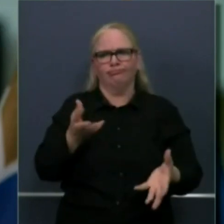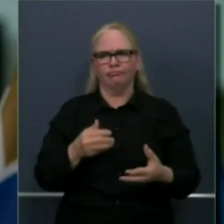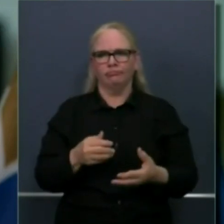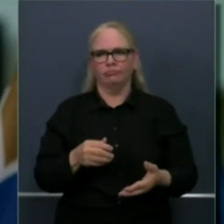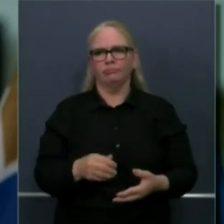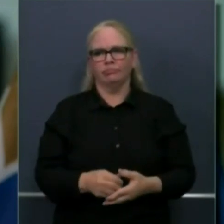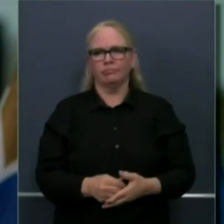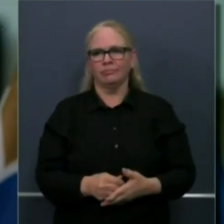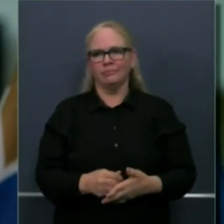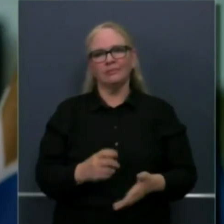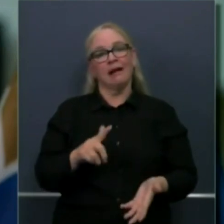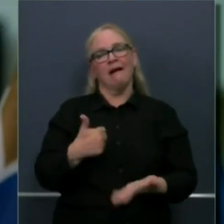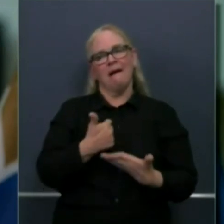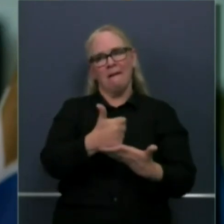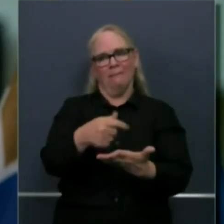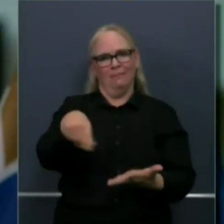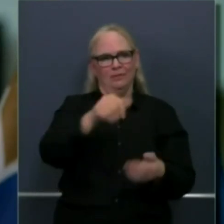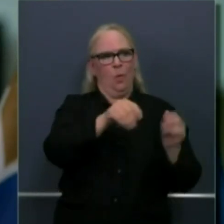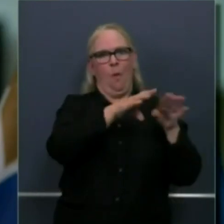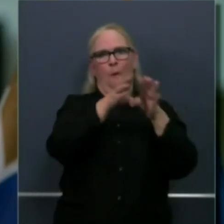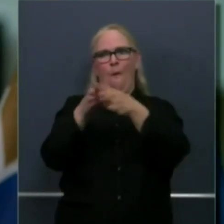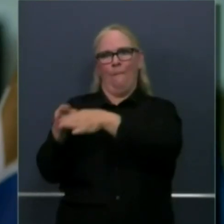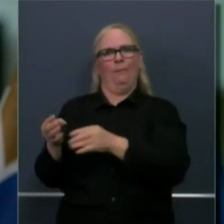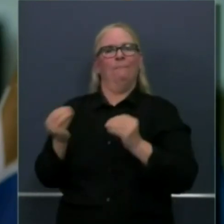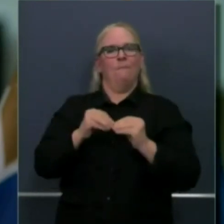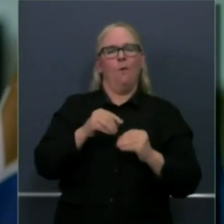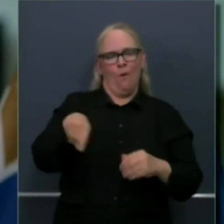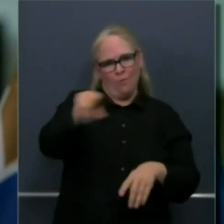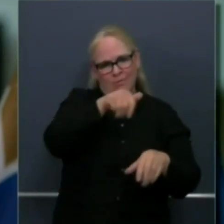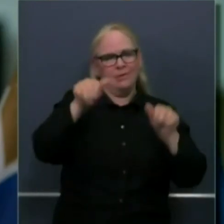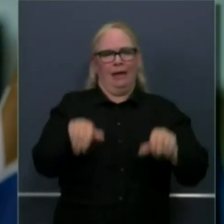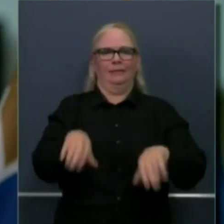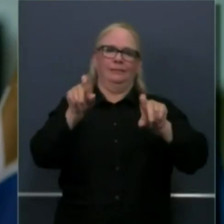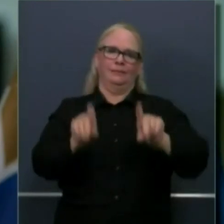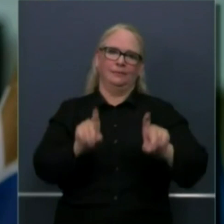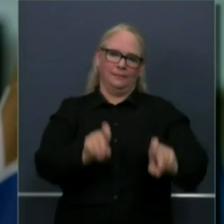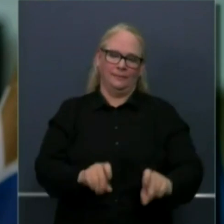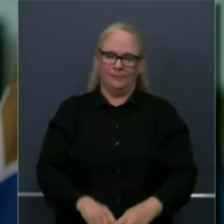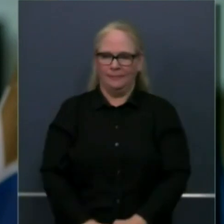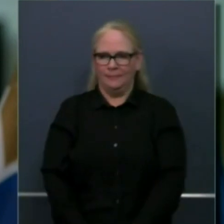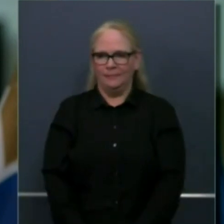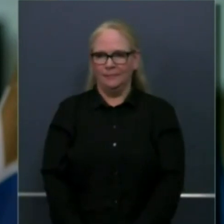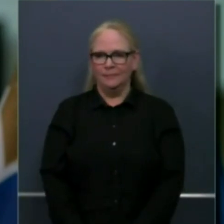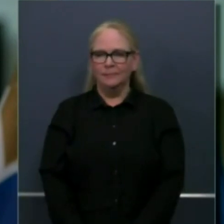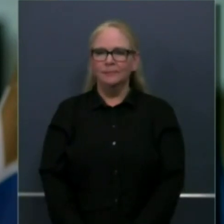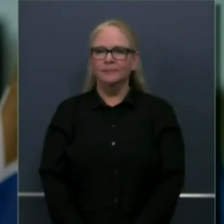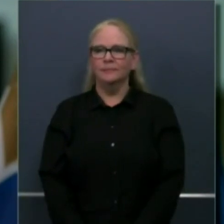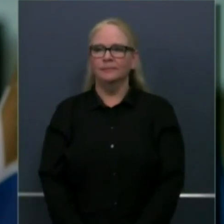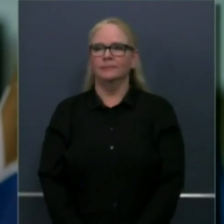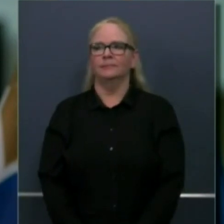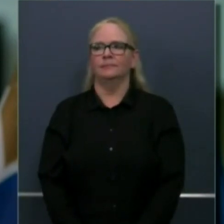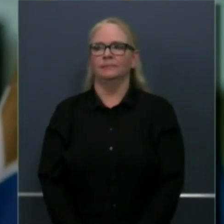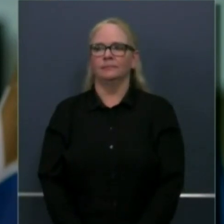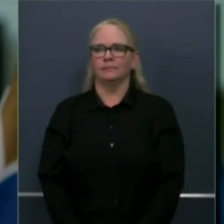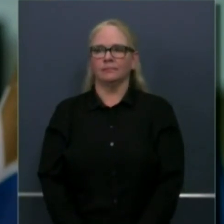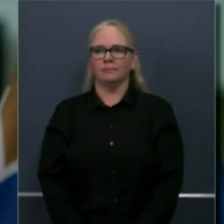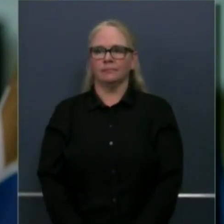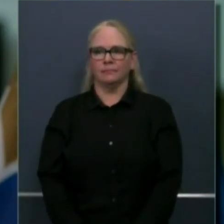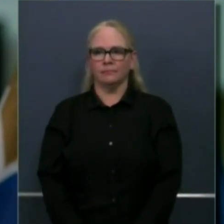reopening here in the state of California in order to also advance our testing capacity